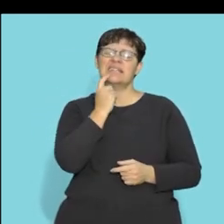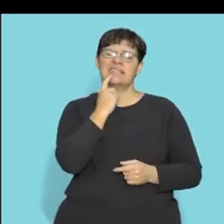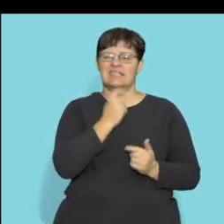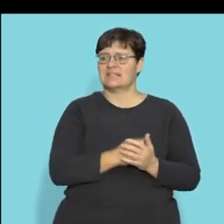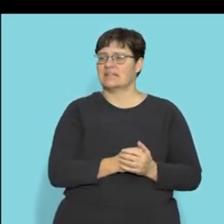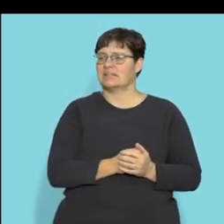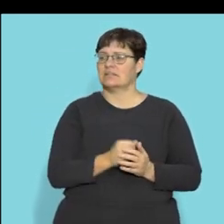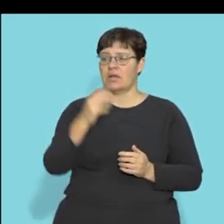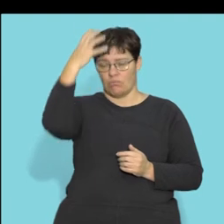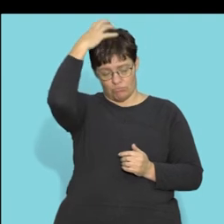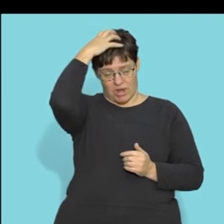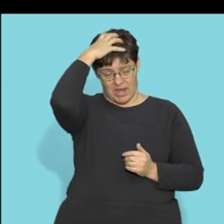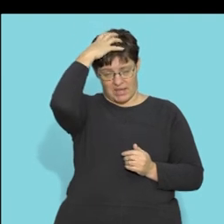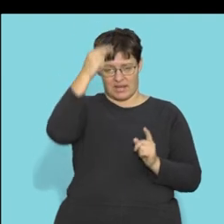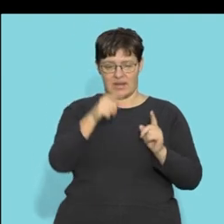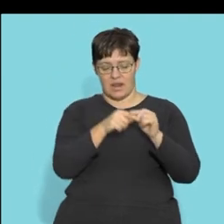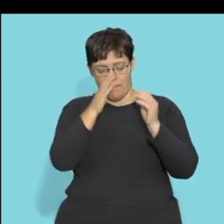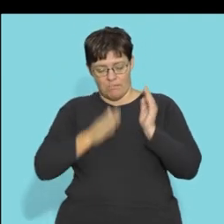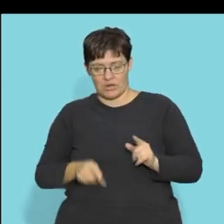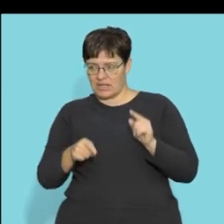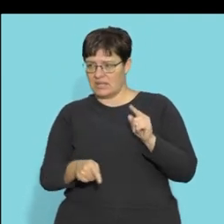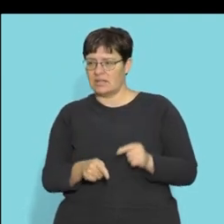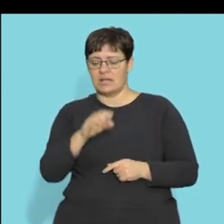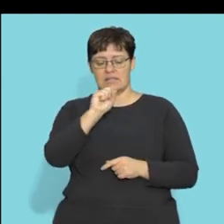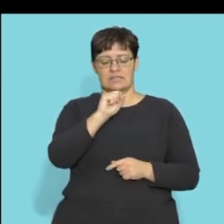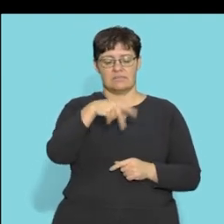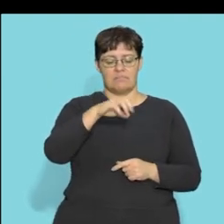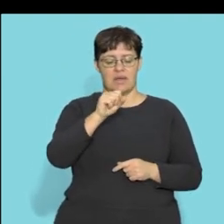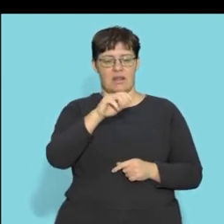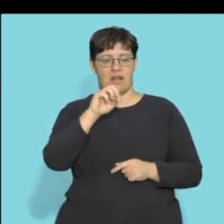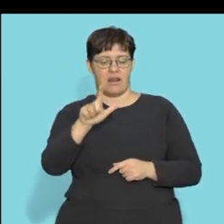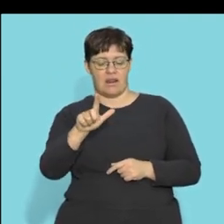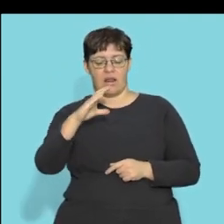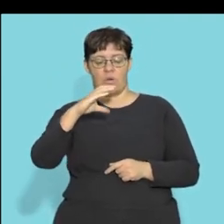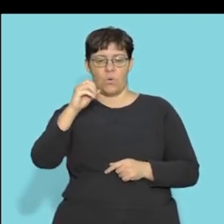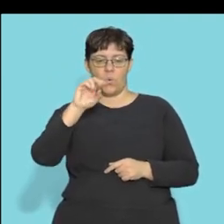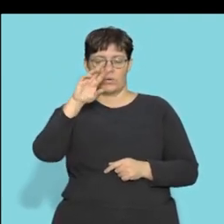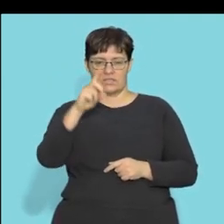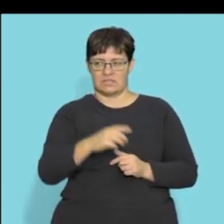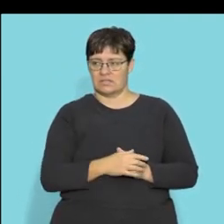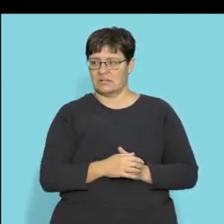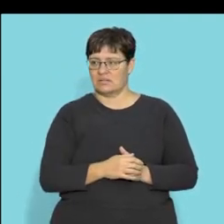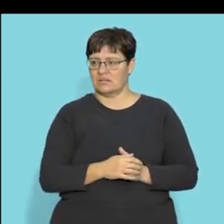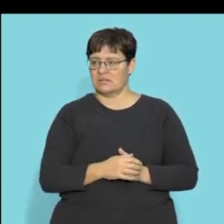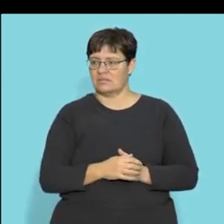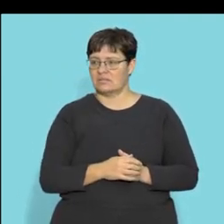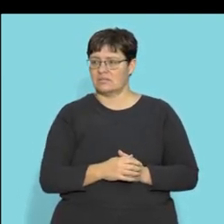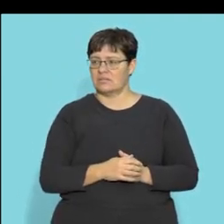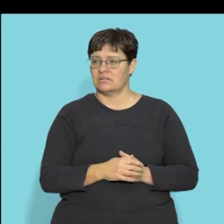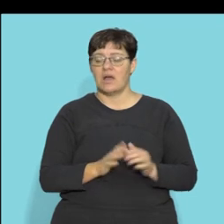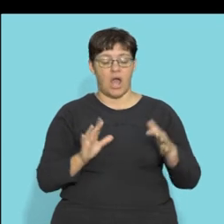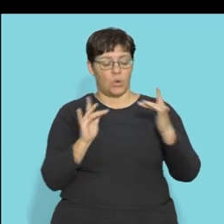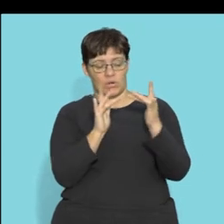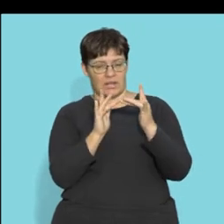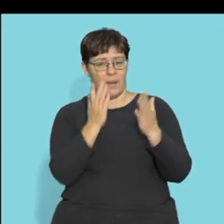that's the easy one there's the brain and there's the spinal cord so that's the only one that's not you know it's not part of the